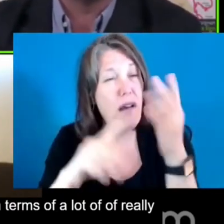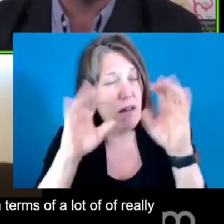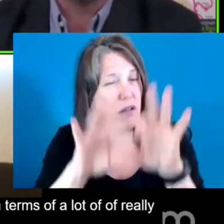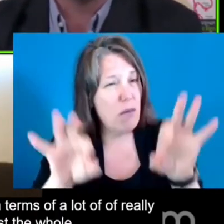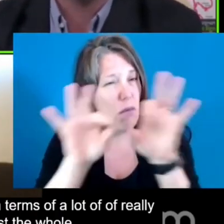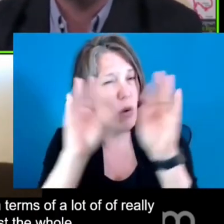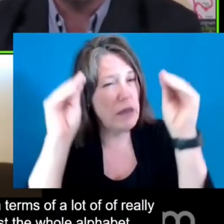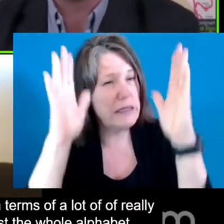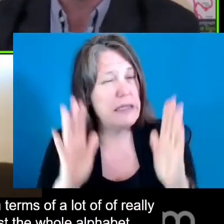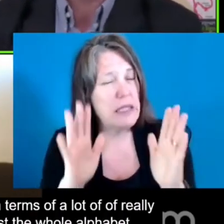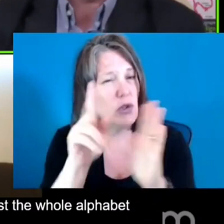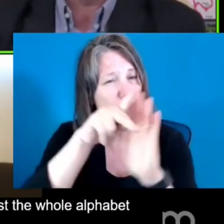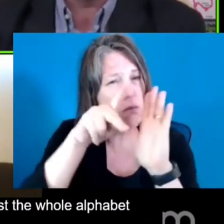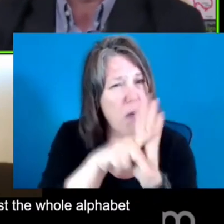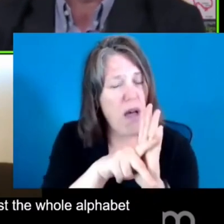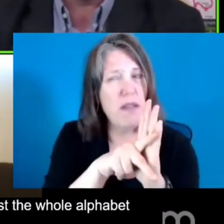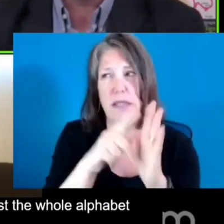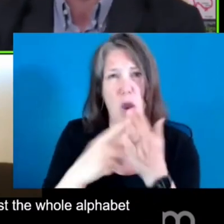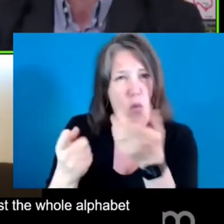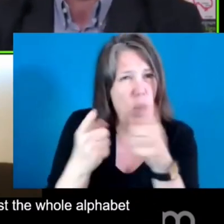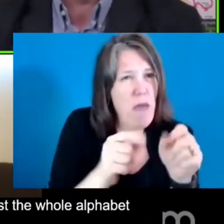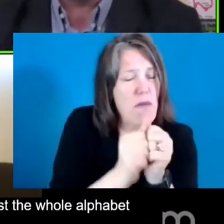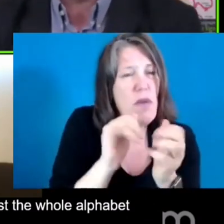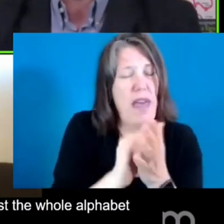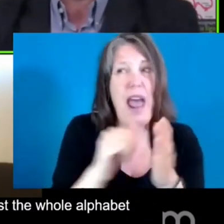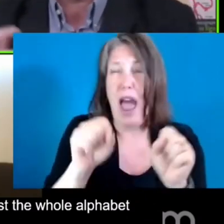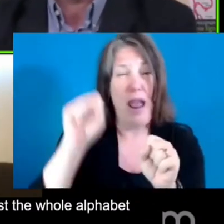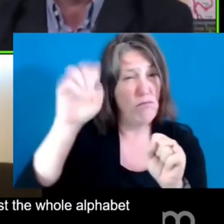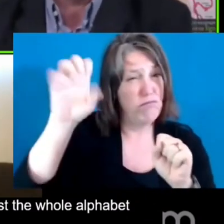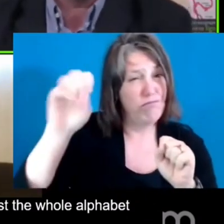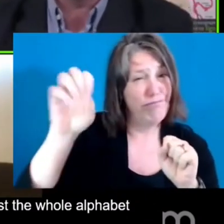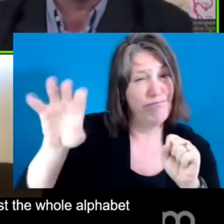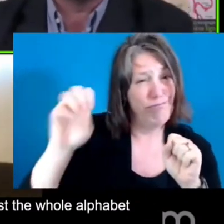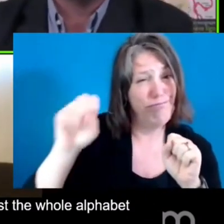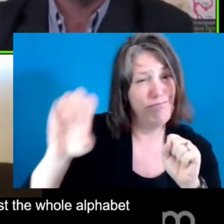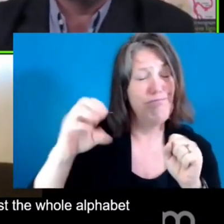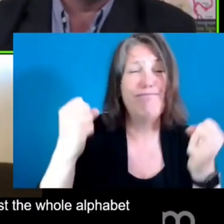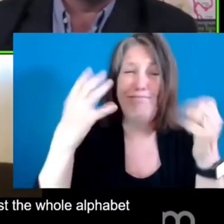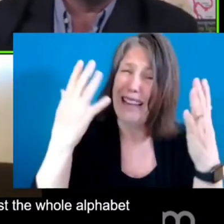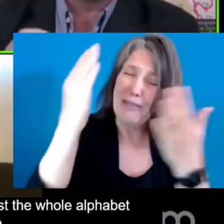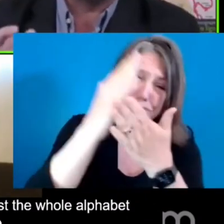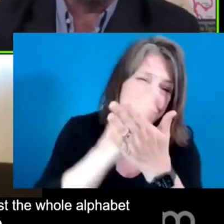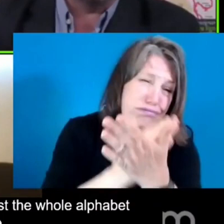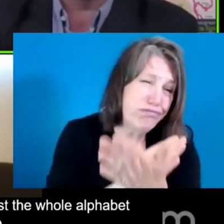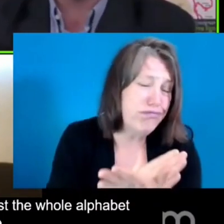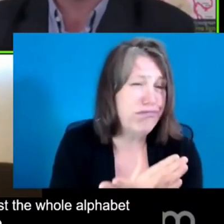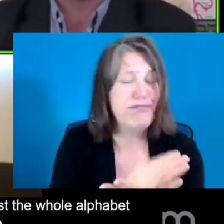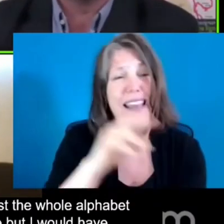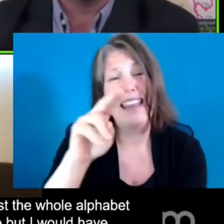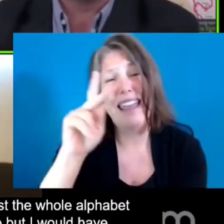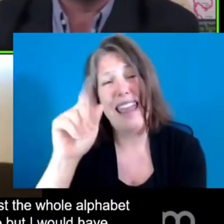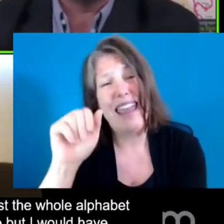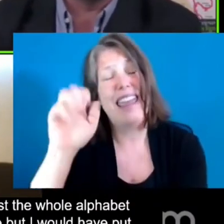alphabet soup, Mark. I can list NCAT and AACTE and AERA and all of those. But I want to put EI